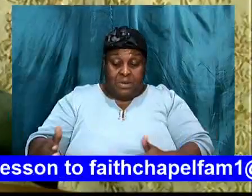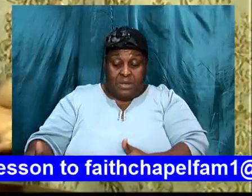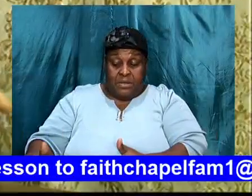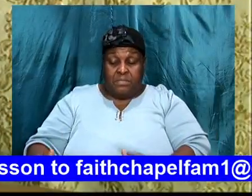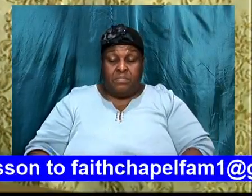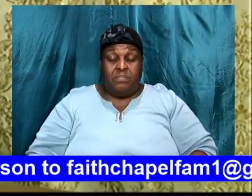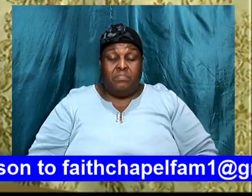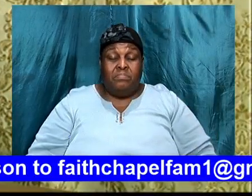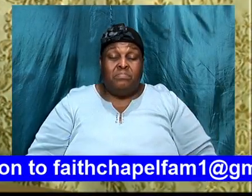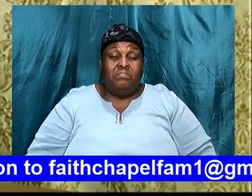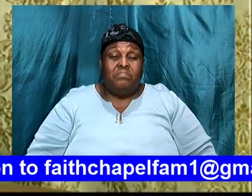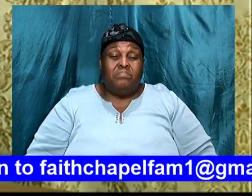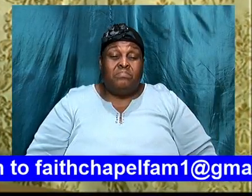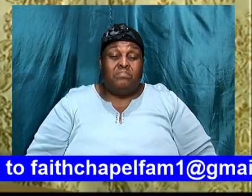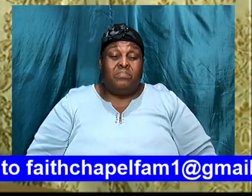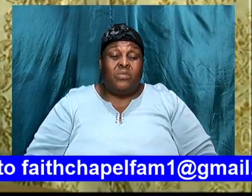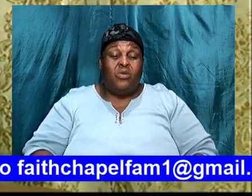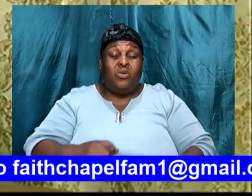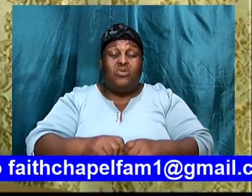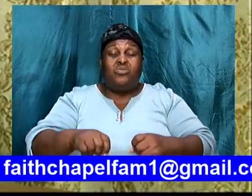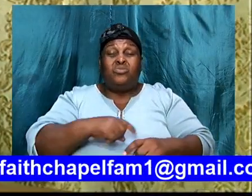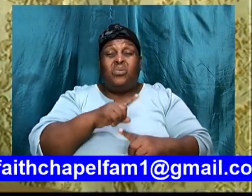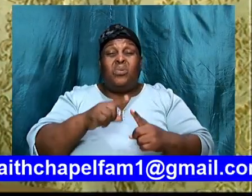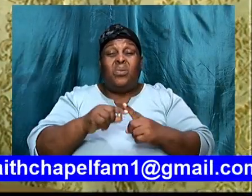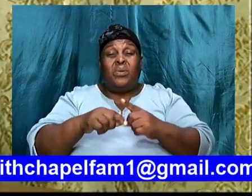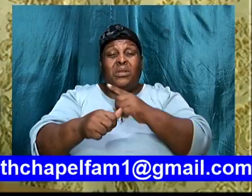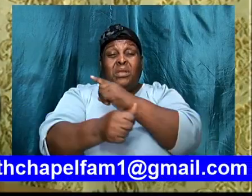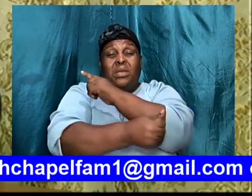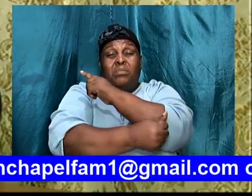so when, Abraham and his wife,